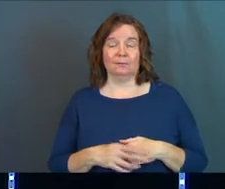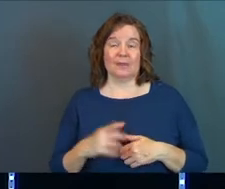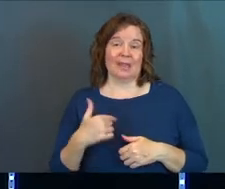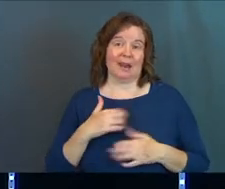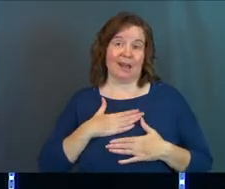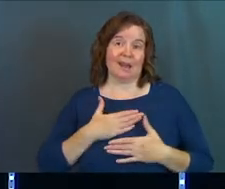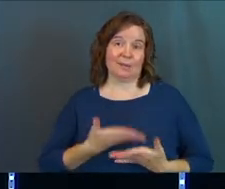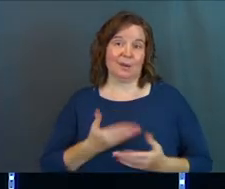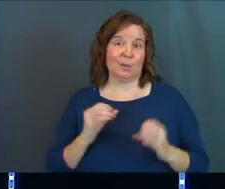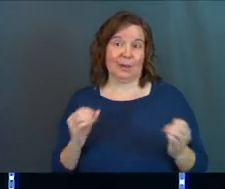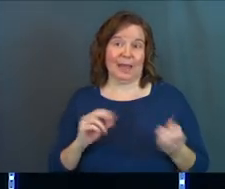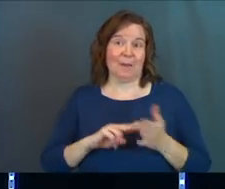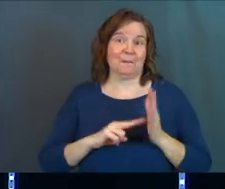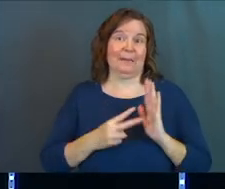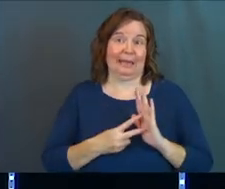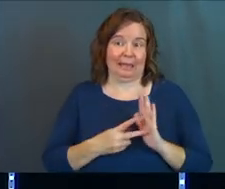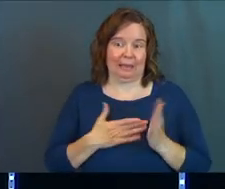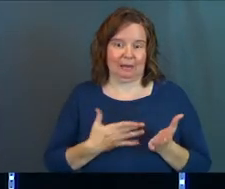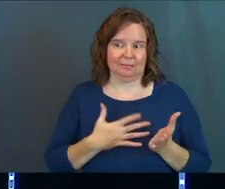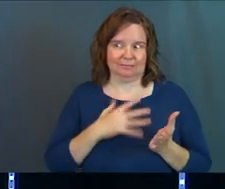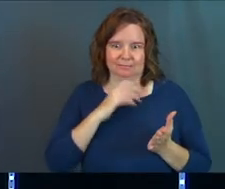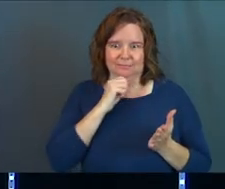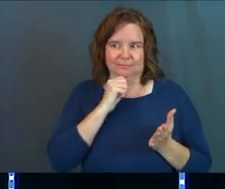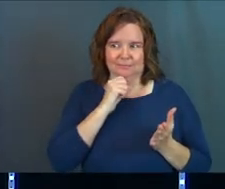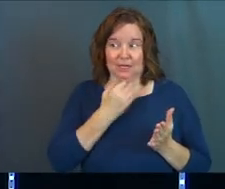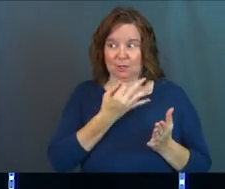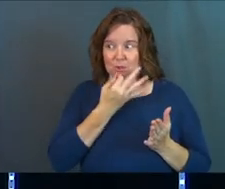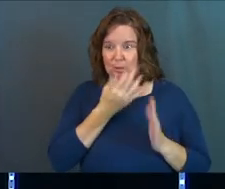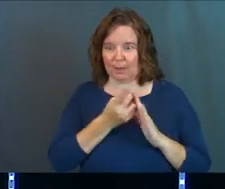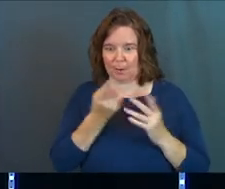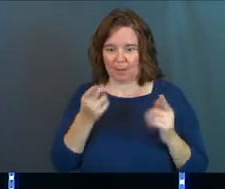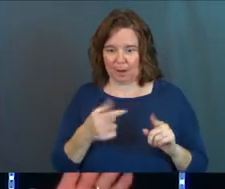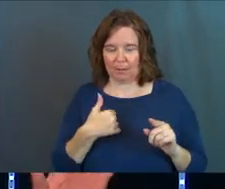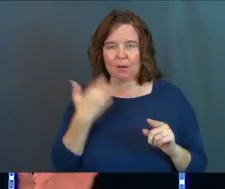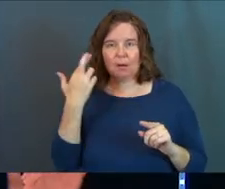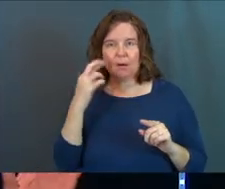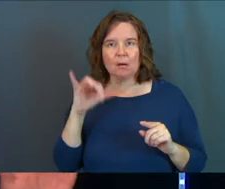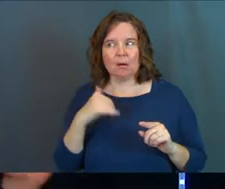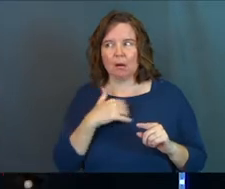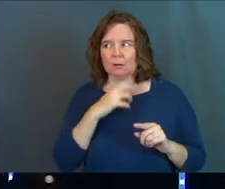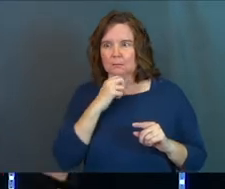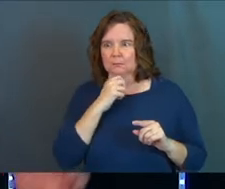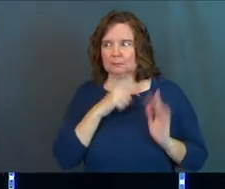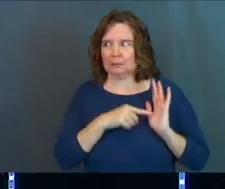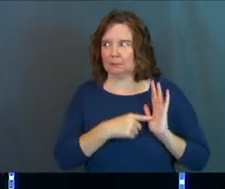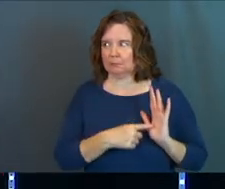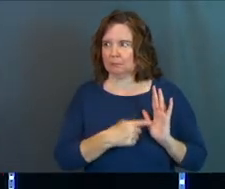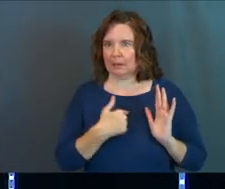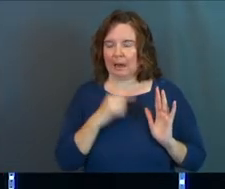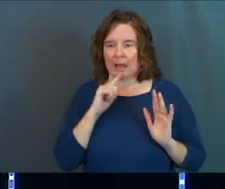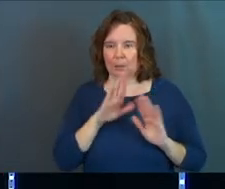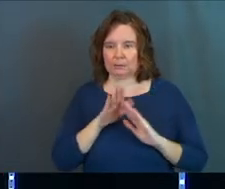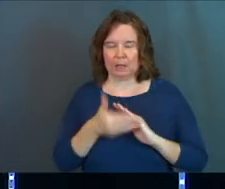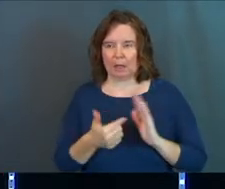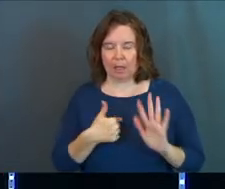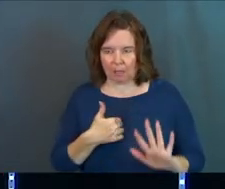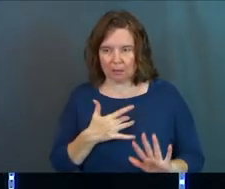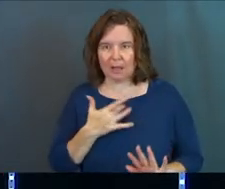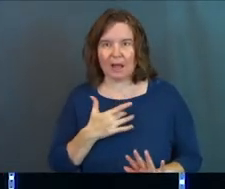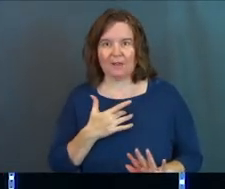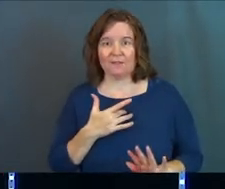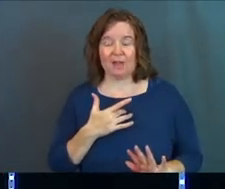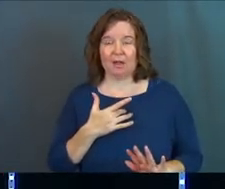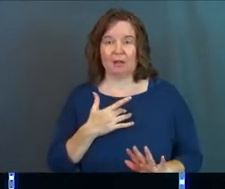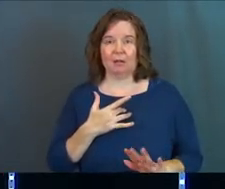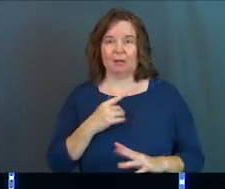And I admitted it without meaning to admit it. And as soon as that moment happened, I realized what I had done. I realized I was a hypocrite, and I felt the